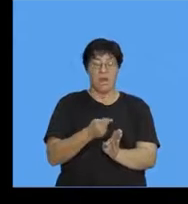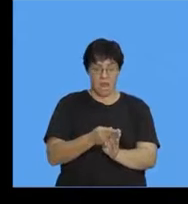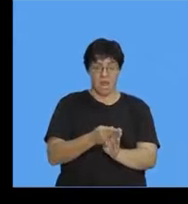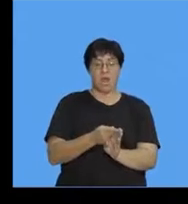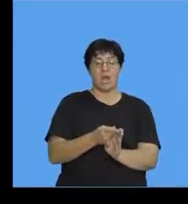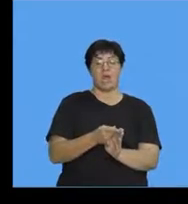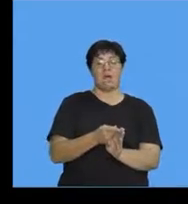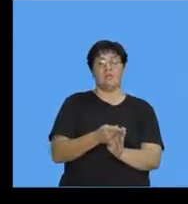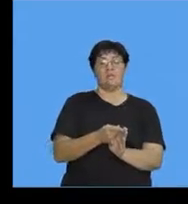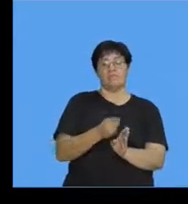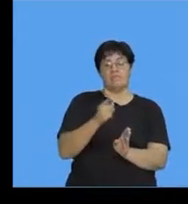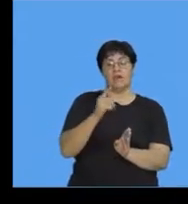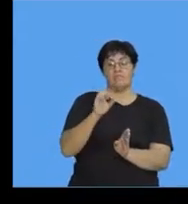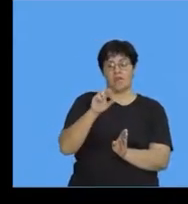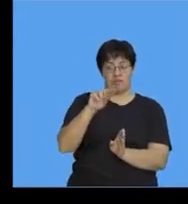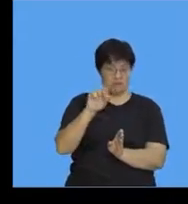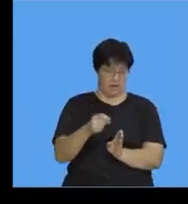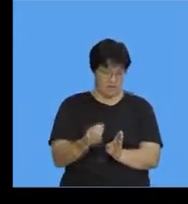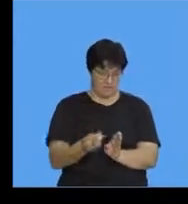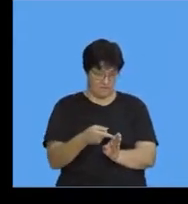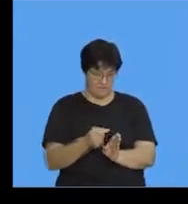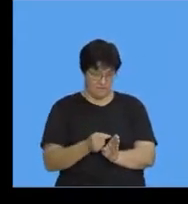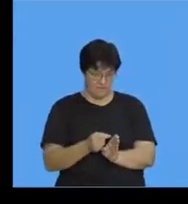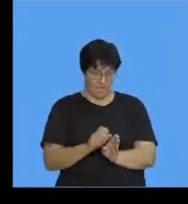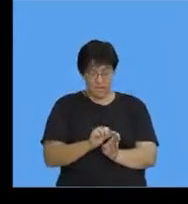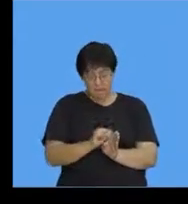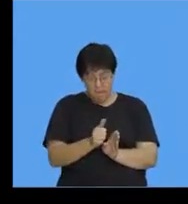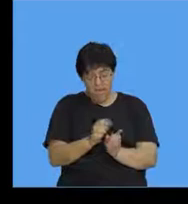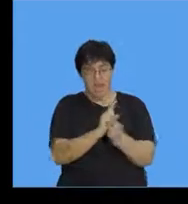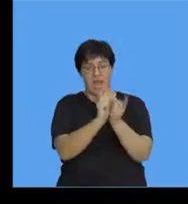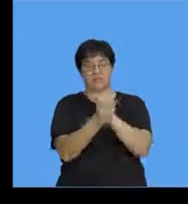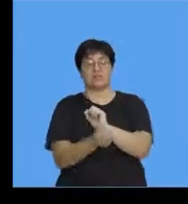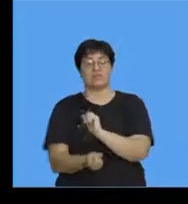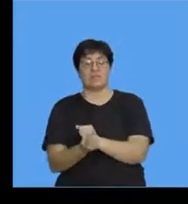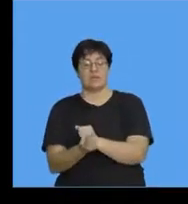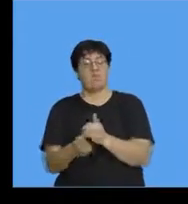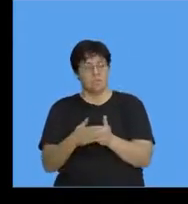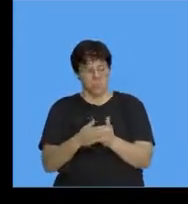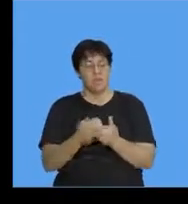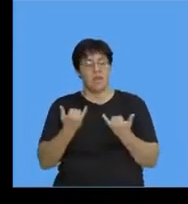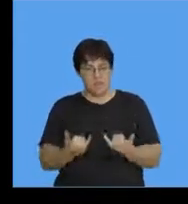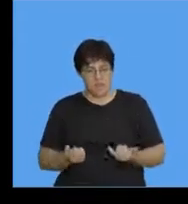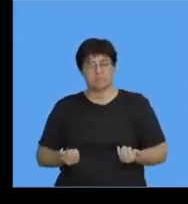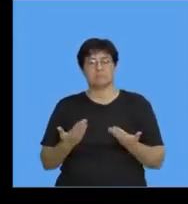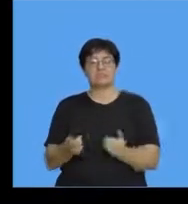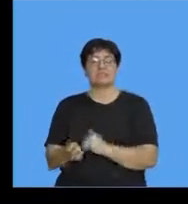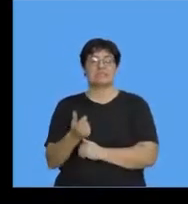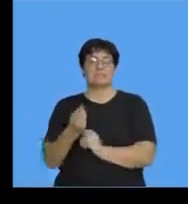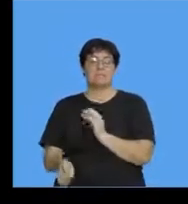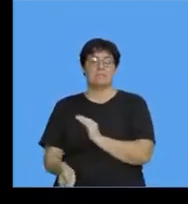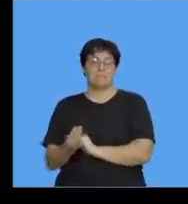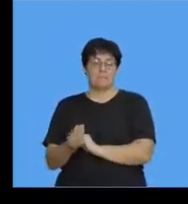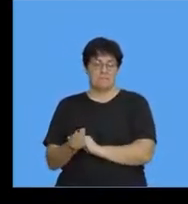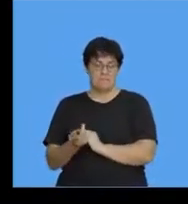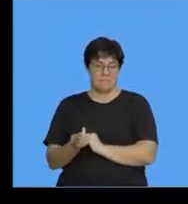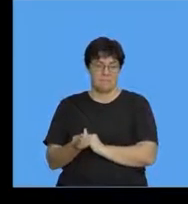ferns right now I have another evolutionary moment I can produce a seed